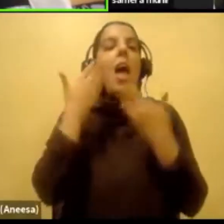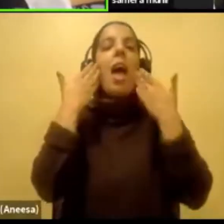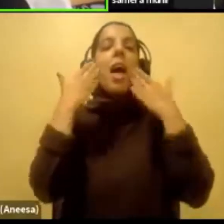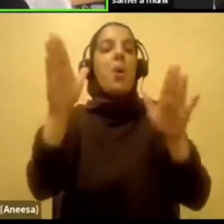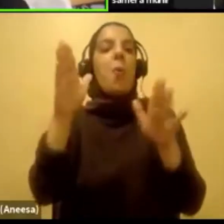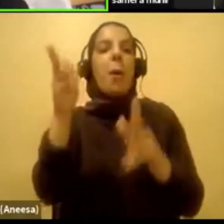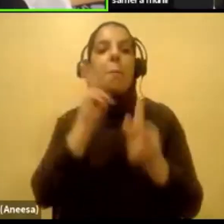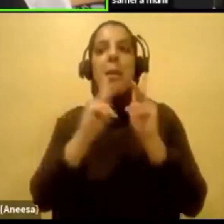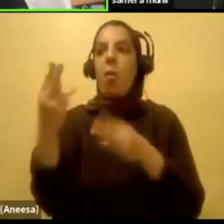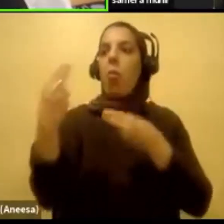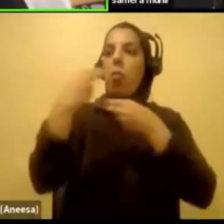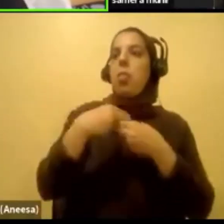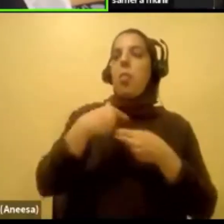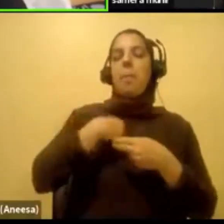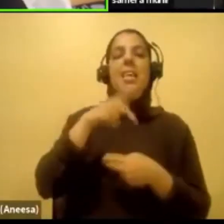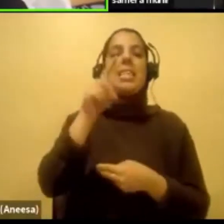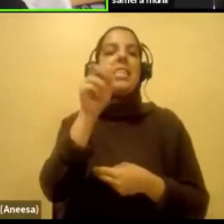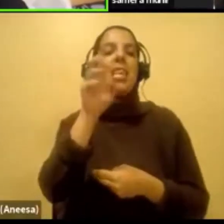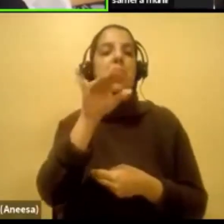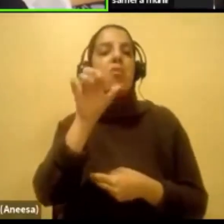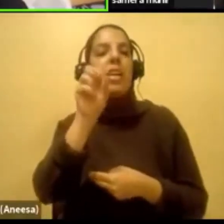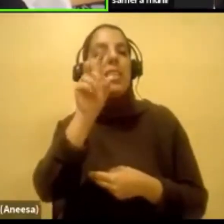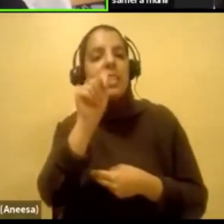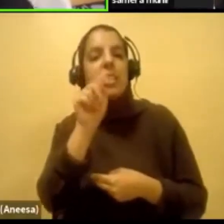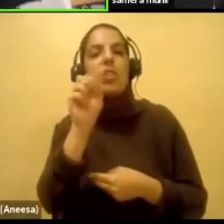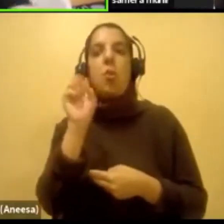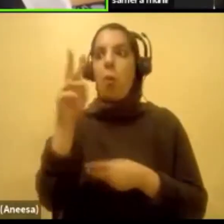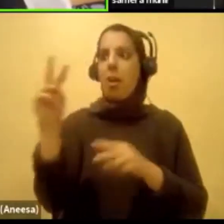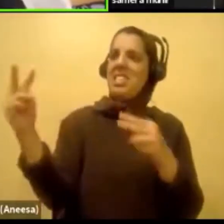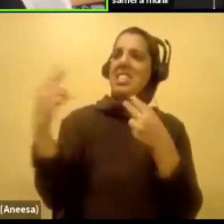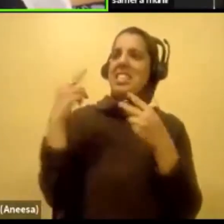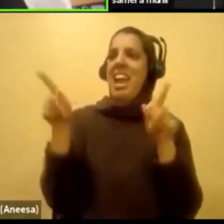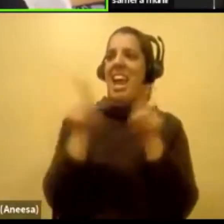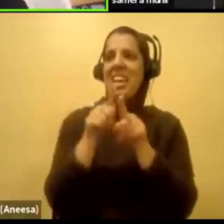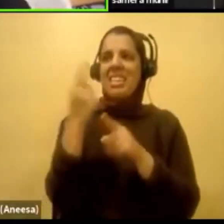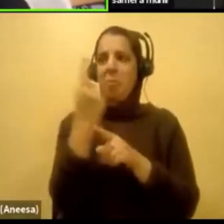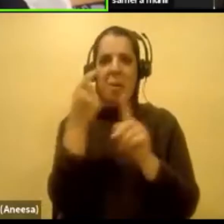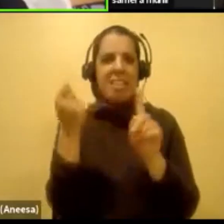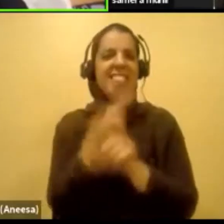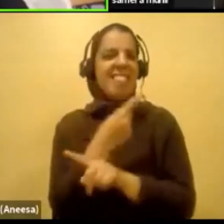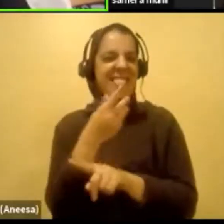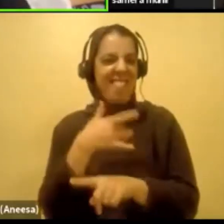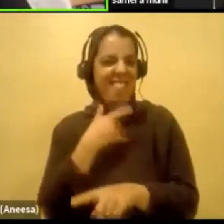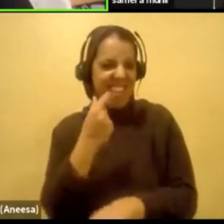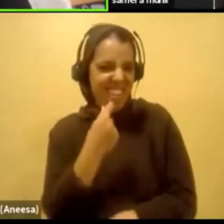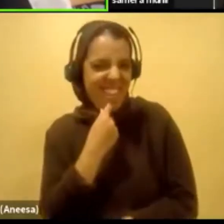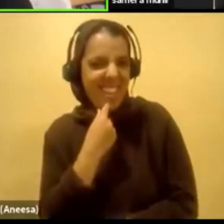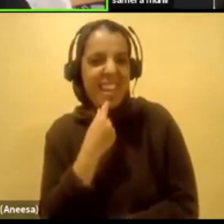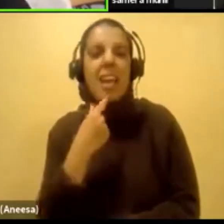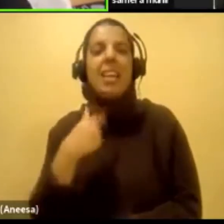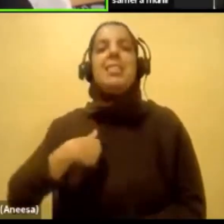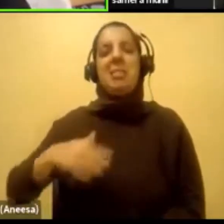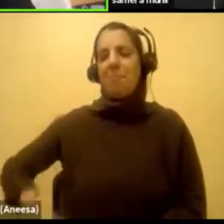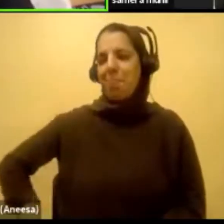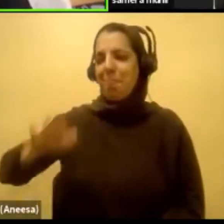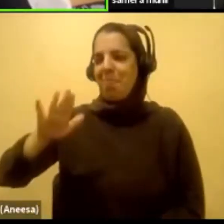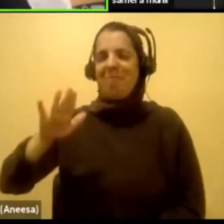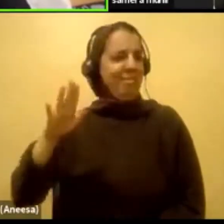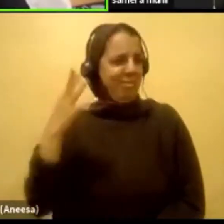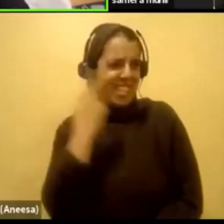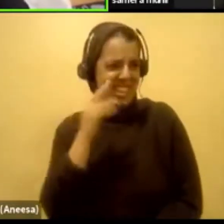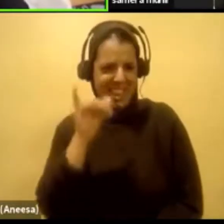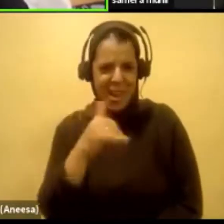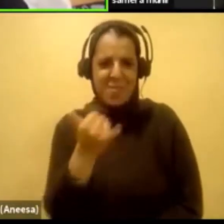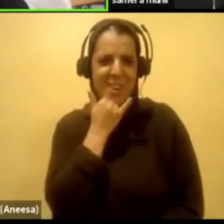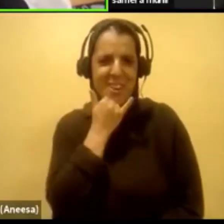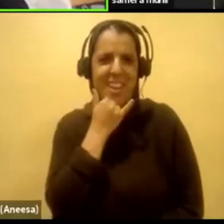a terrorist, you name it. It sucked. And as I grew older, obviously, I got out of that. I realized, you know what, I don't need to be